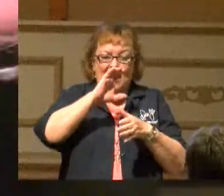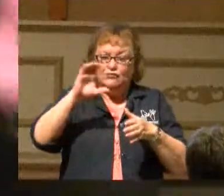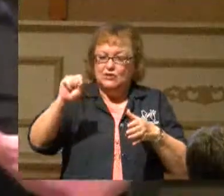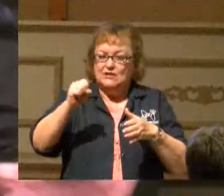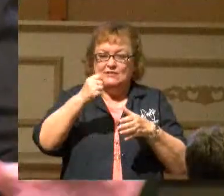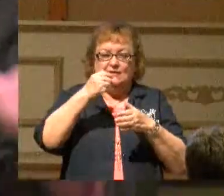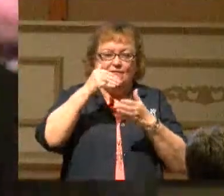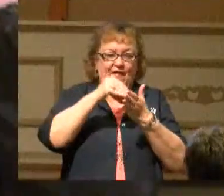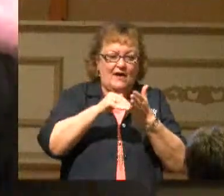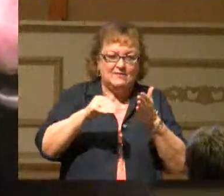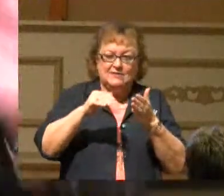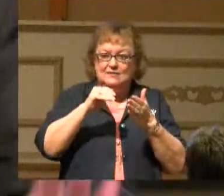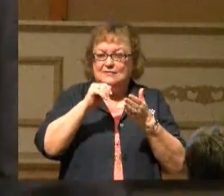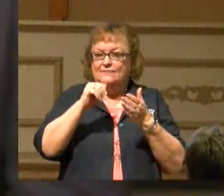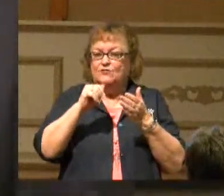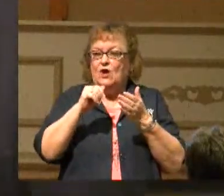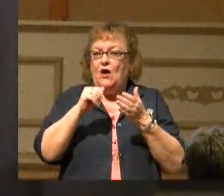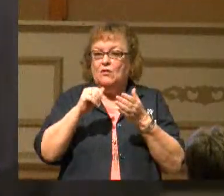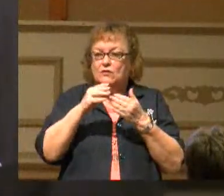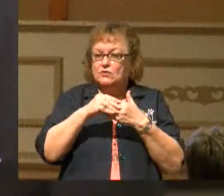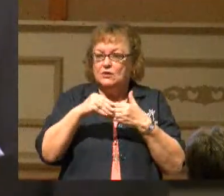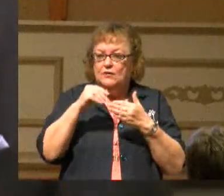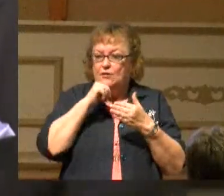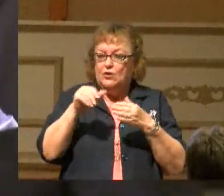thousands of dollars and are not getting it back.